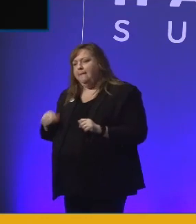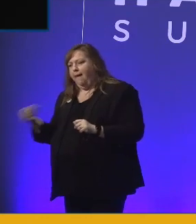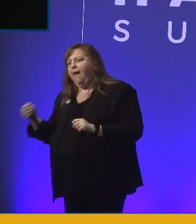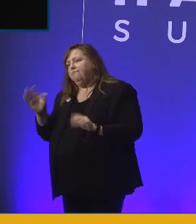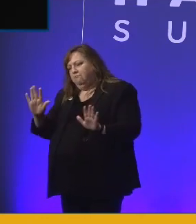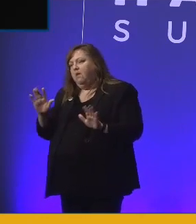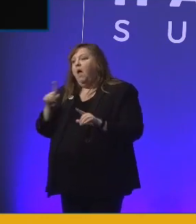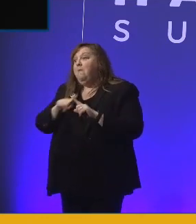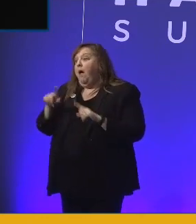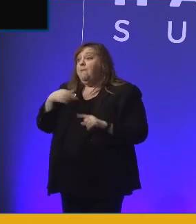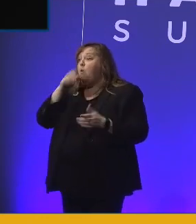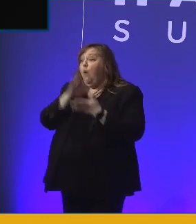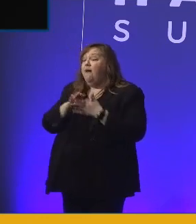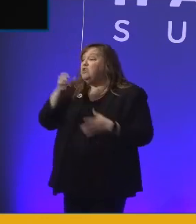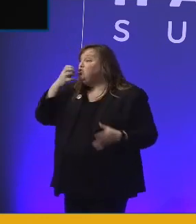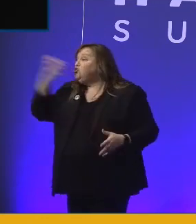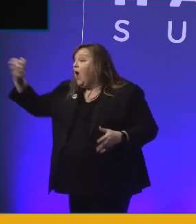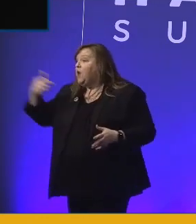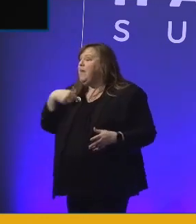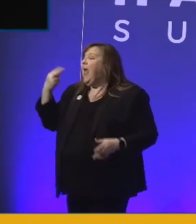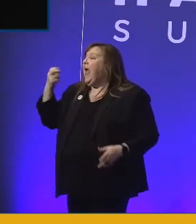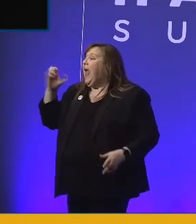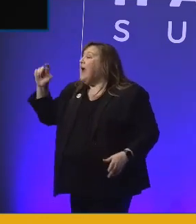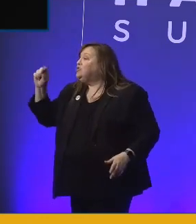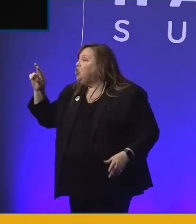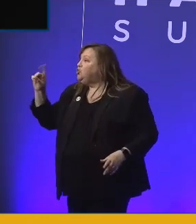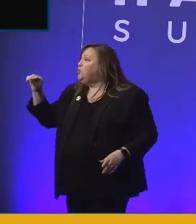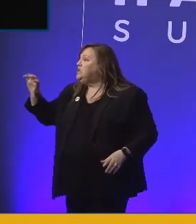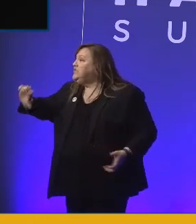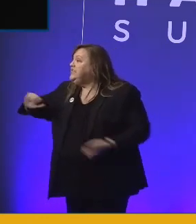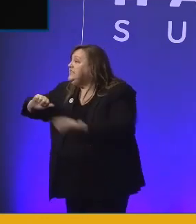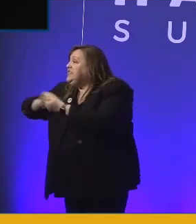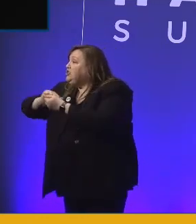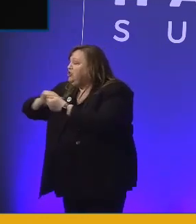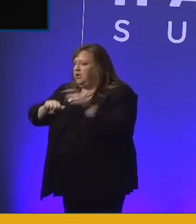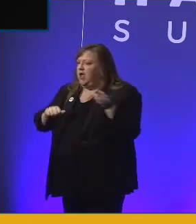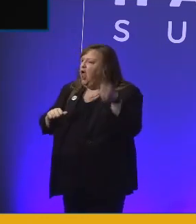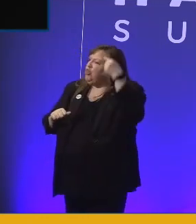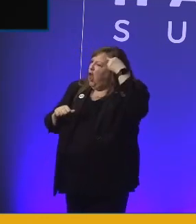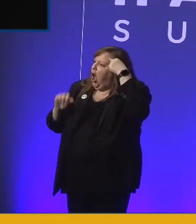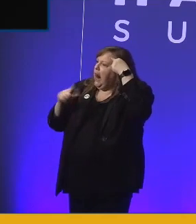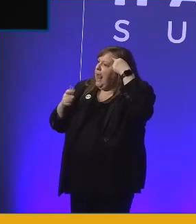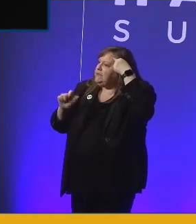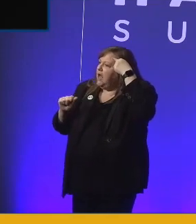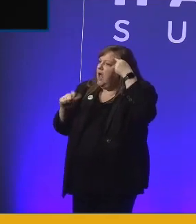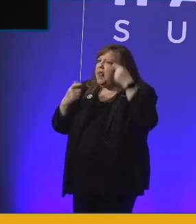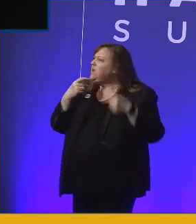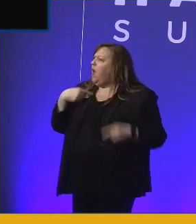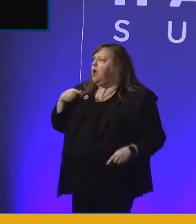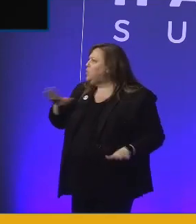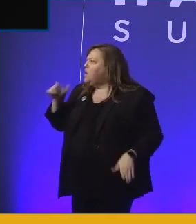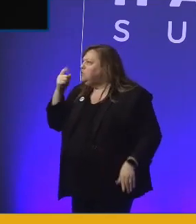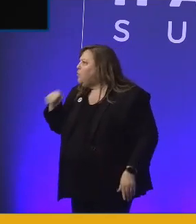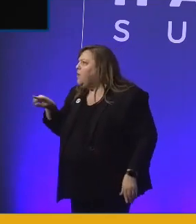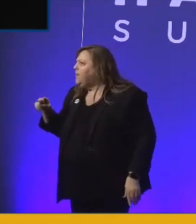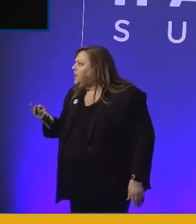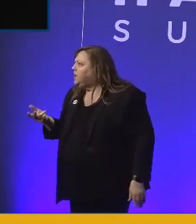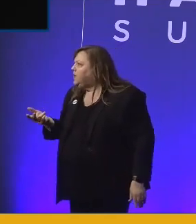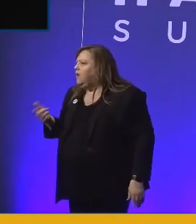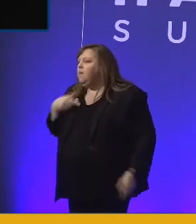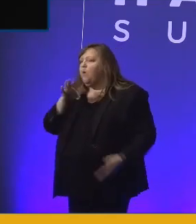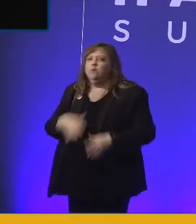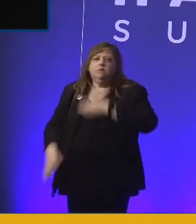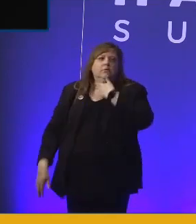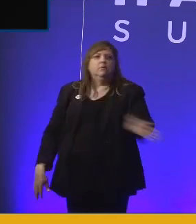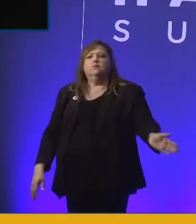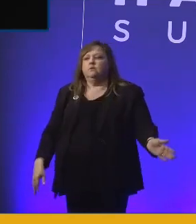wife said Alexa or shouted at me, Hector, do the dishes, it thought it was Alexa. And Alexa would say, I don't understand what you mean. And my wife